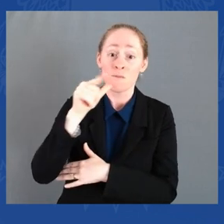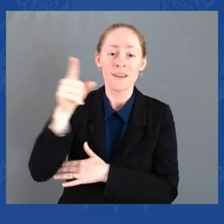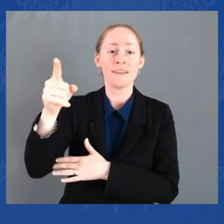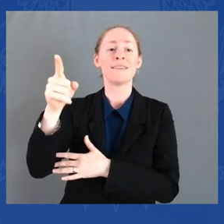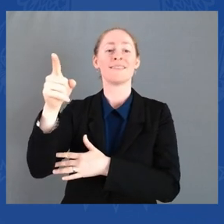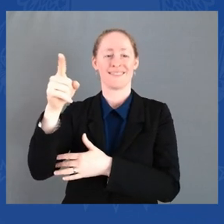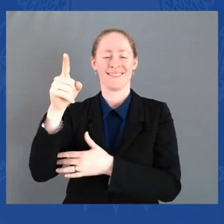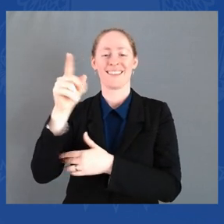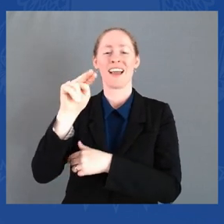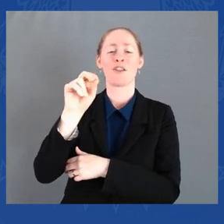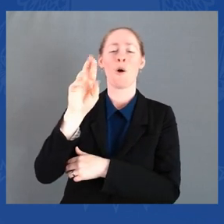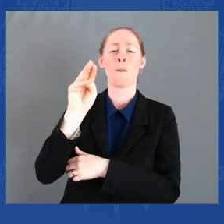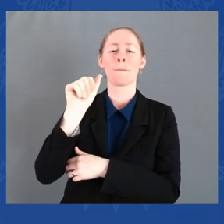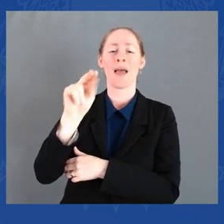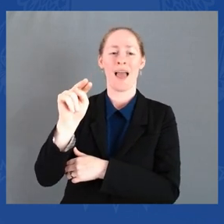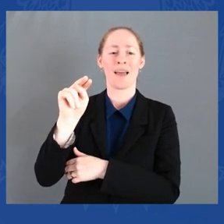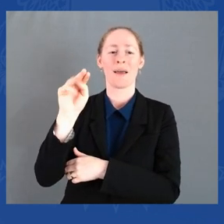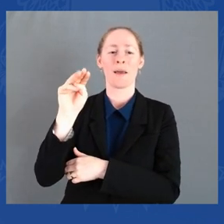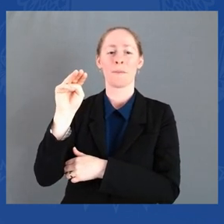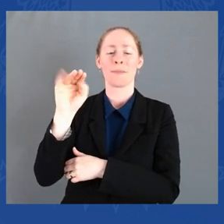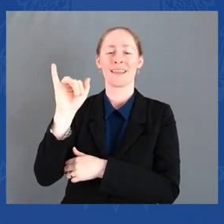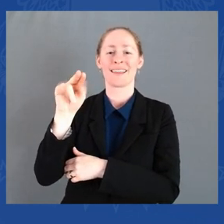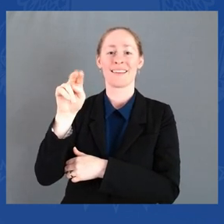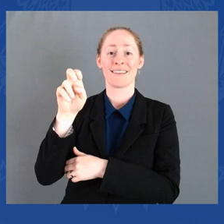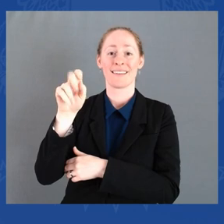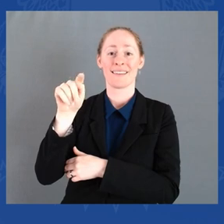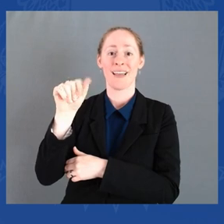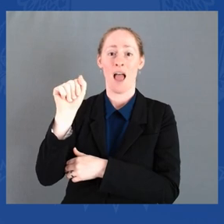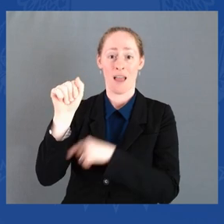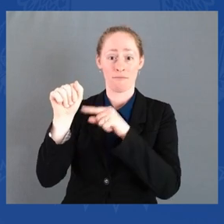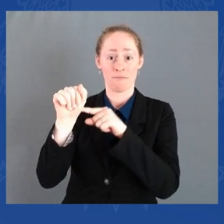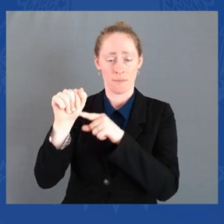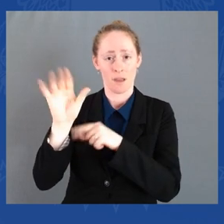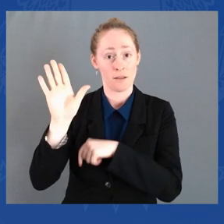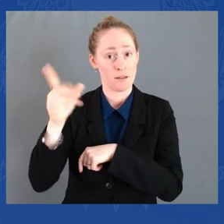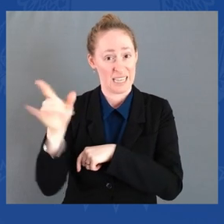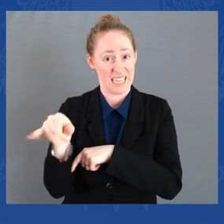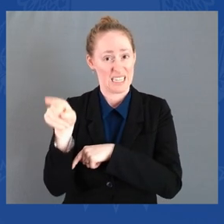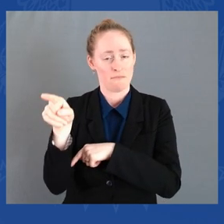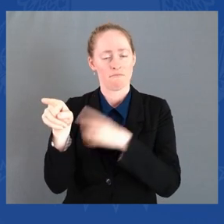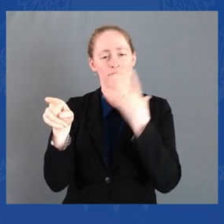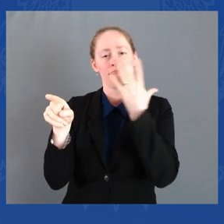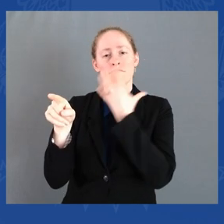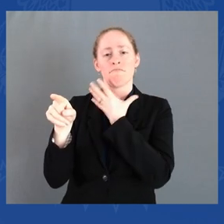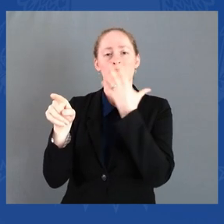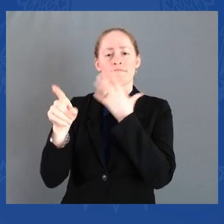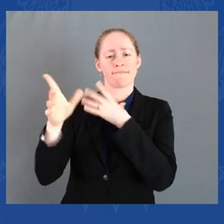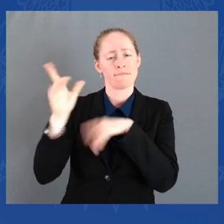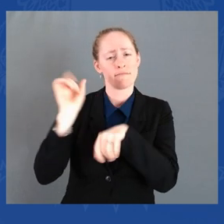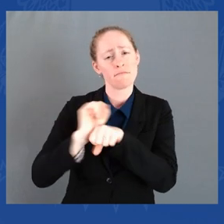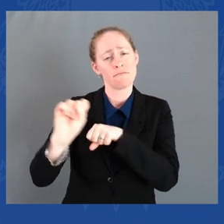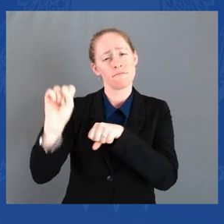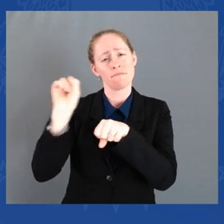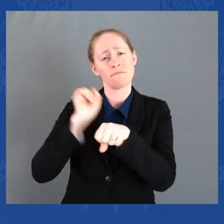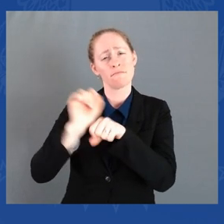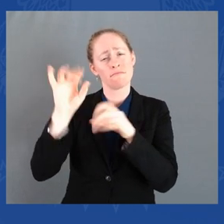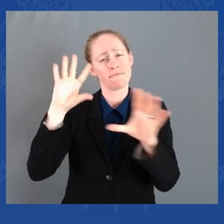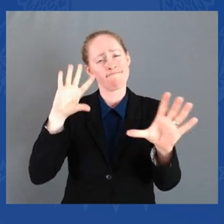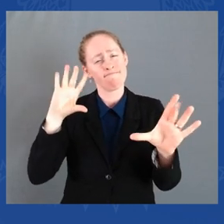For all of those who knew Norm, he worked tirelessly to make our nation stronger,